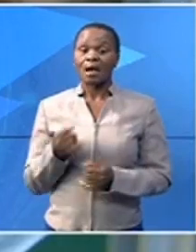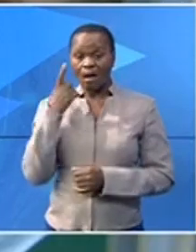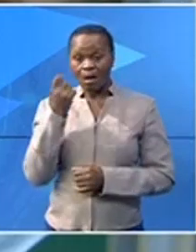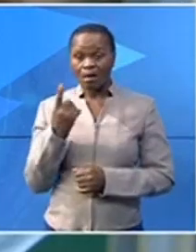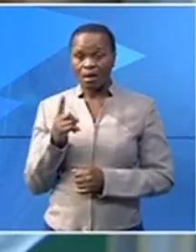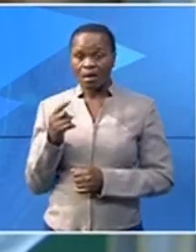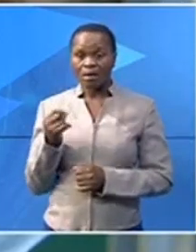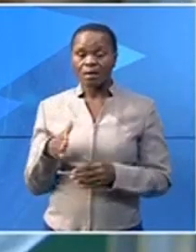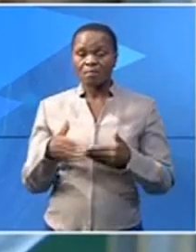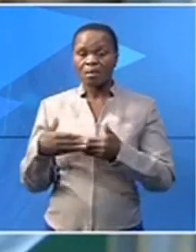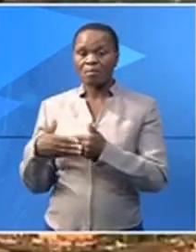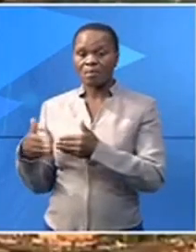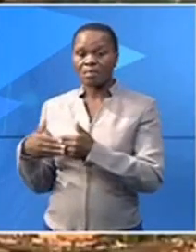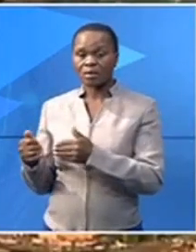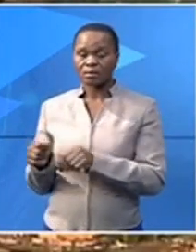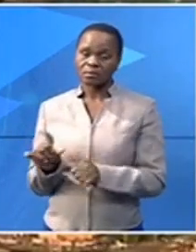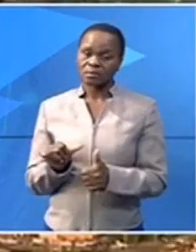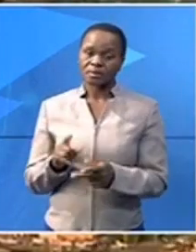all the routes are closed on the return.